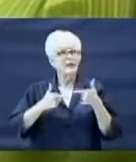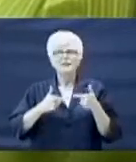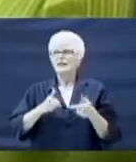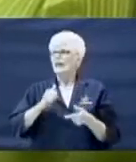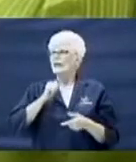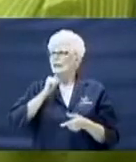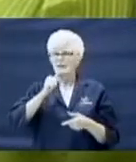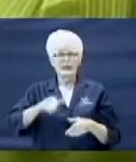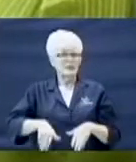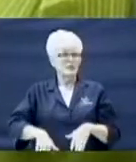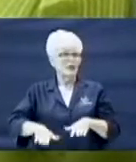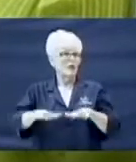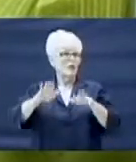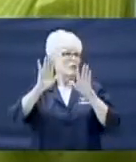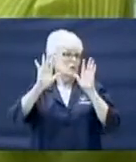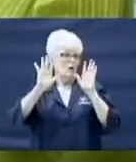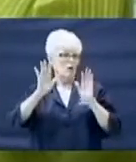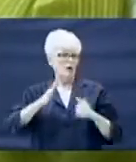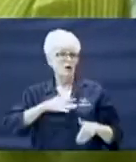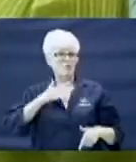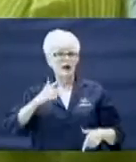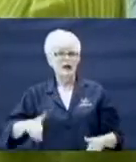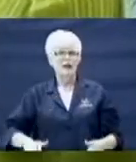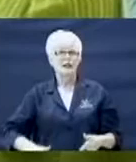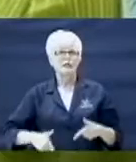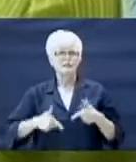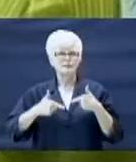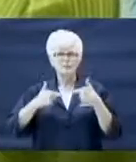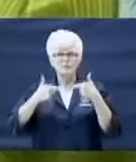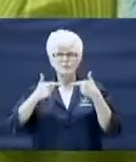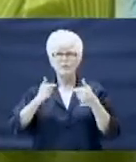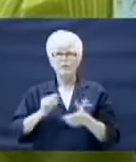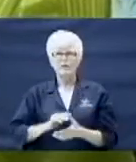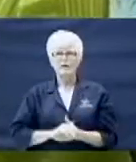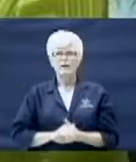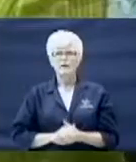doesn't throw the clay away.